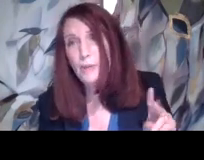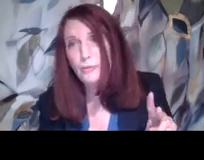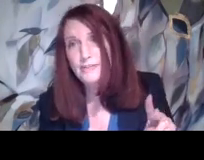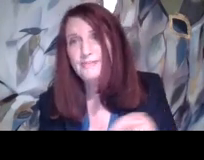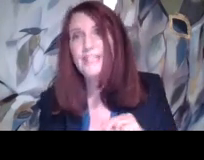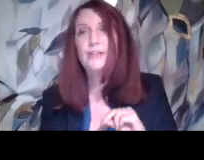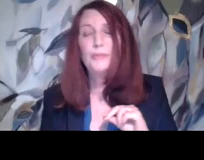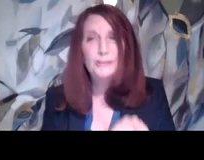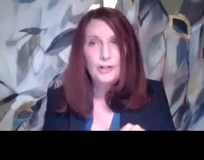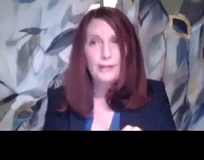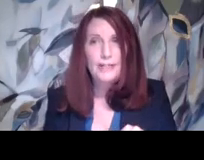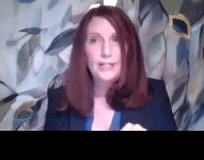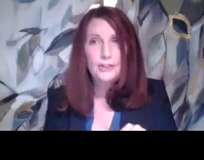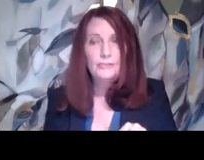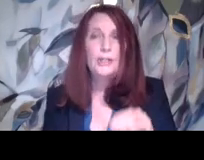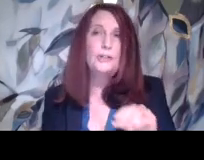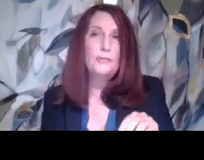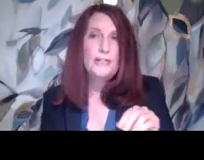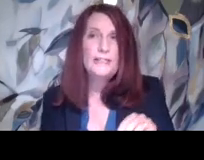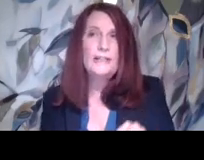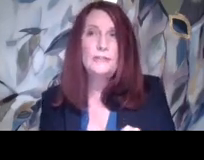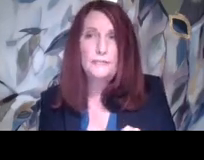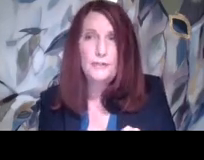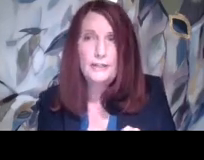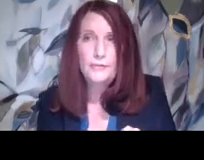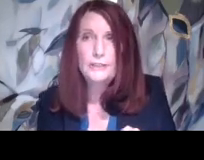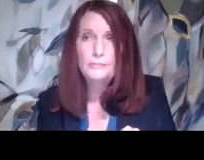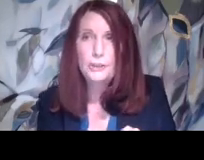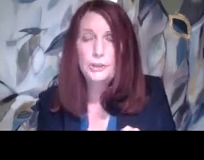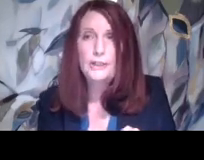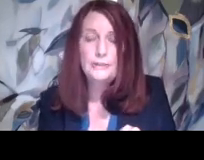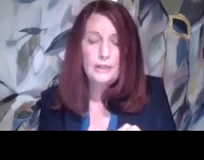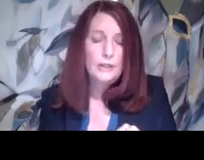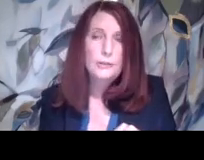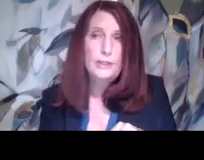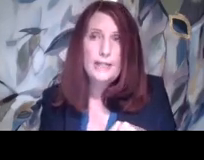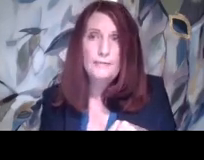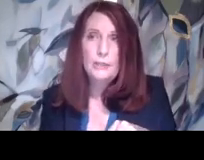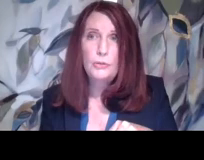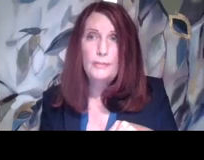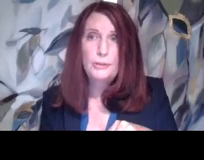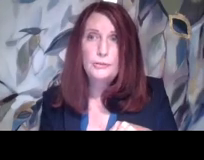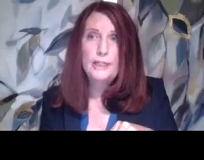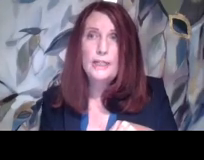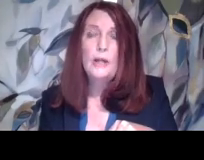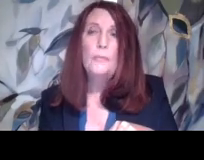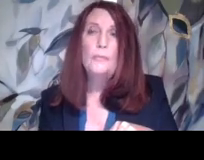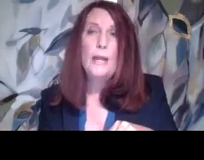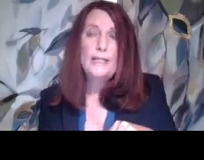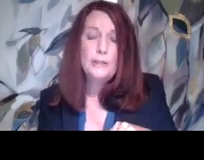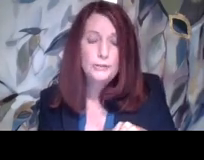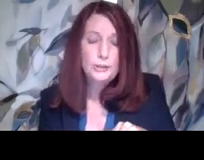it's kind of both. It's a reasonable accommodation. We're going to do things a little differently for this student. So he can have an equal opportunity.